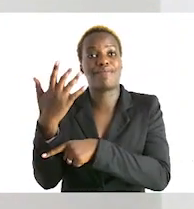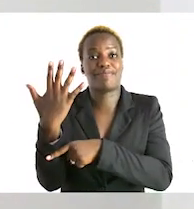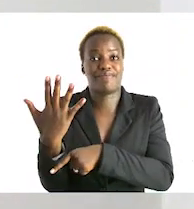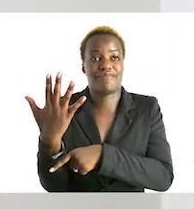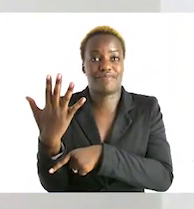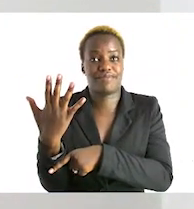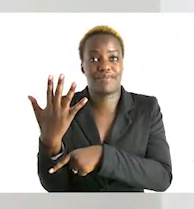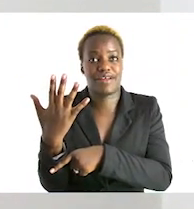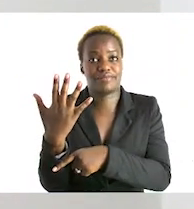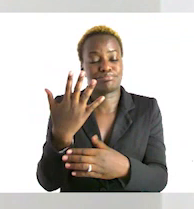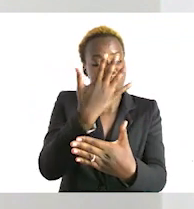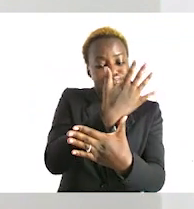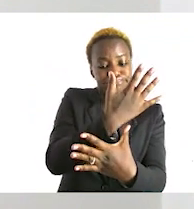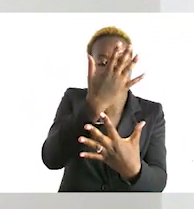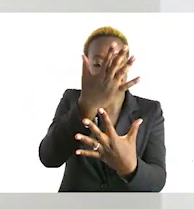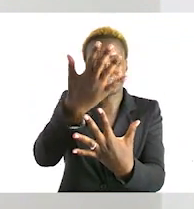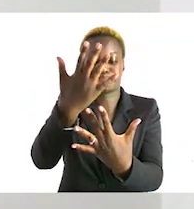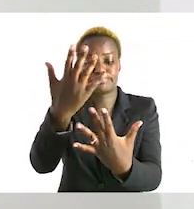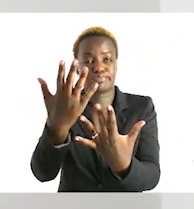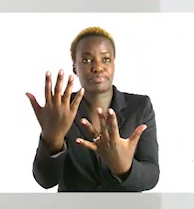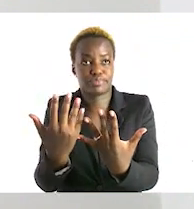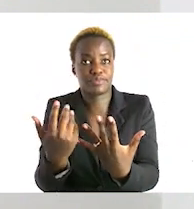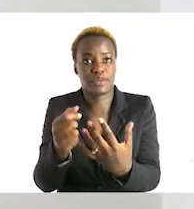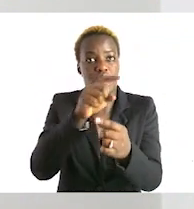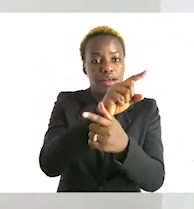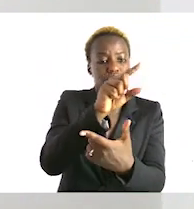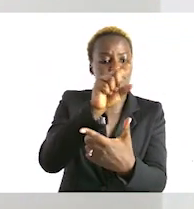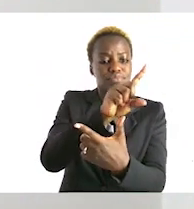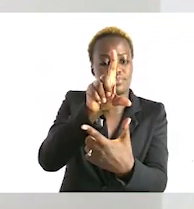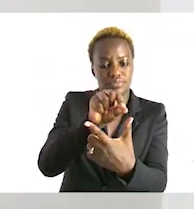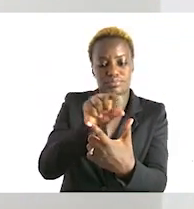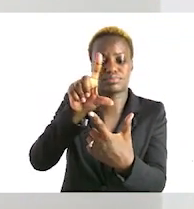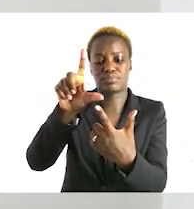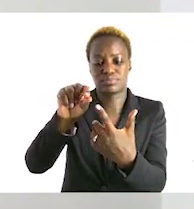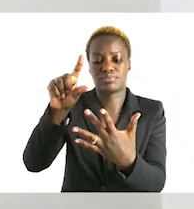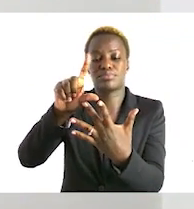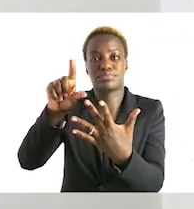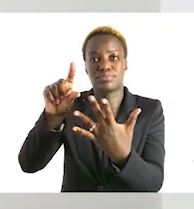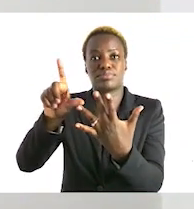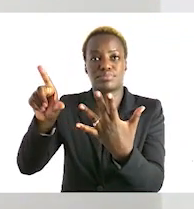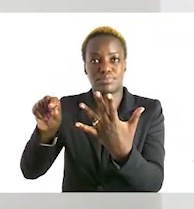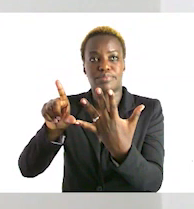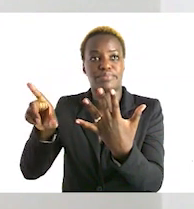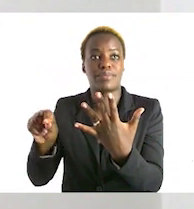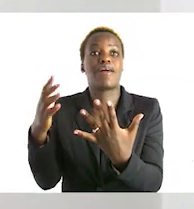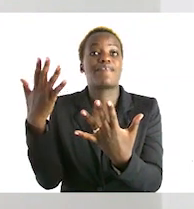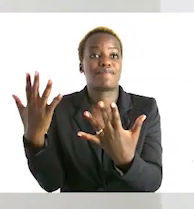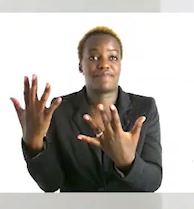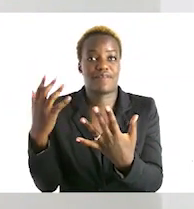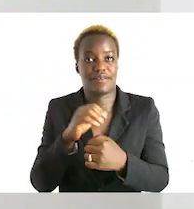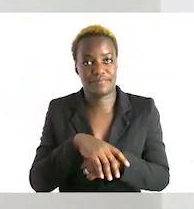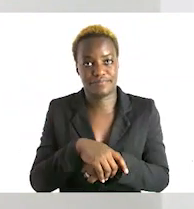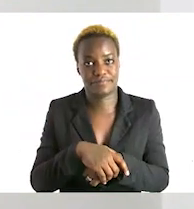we have five groups and what we put in between we put